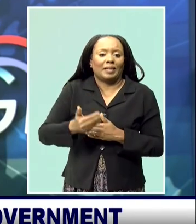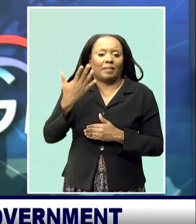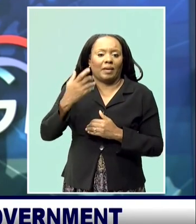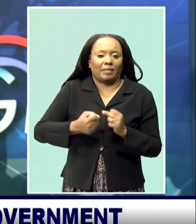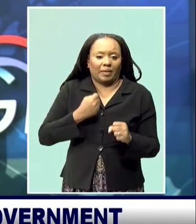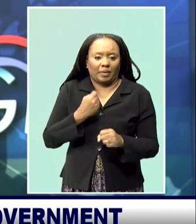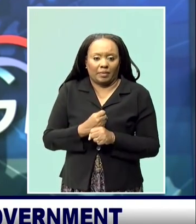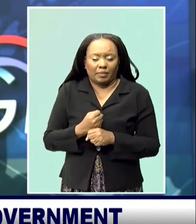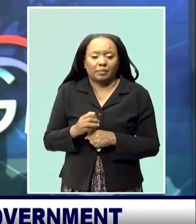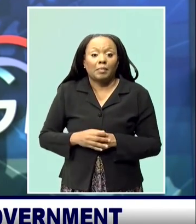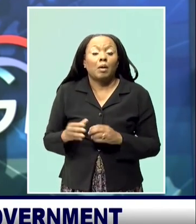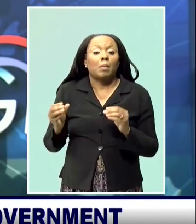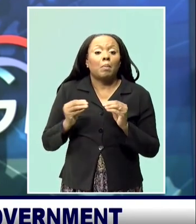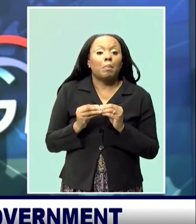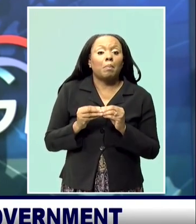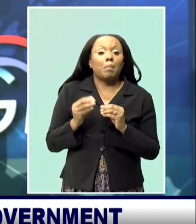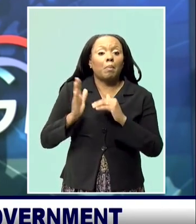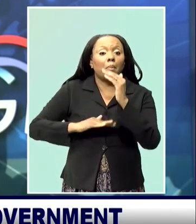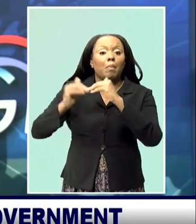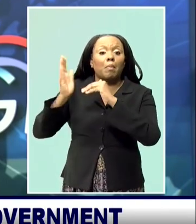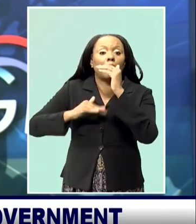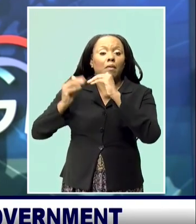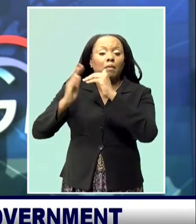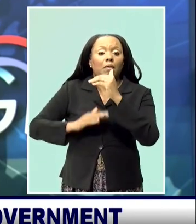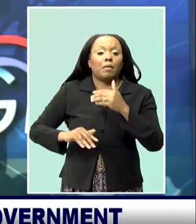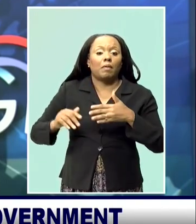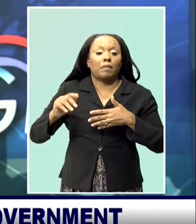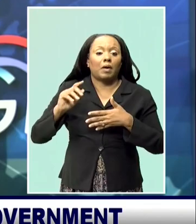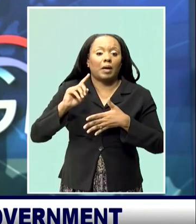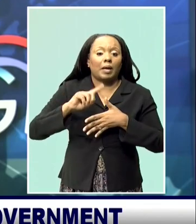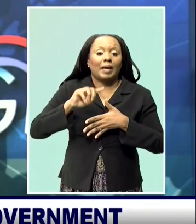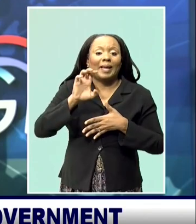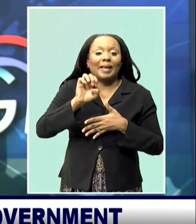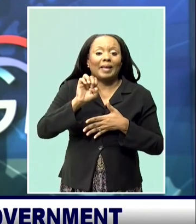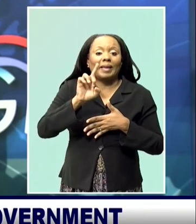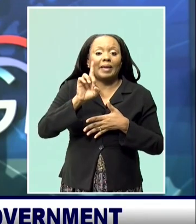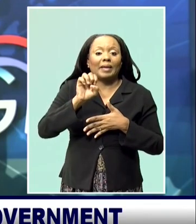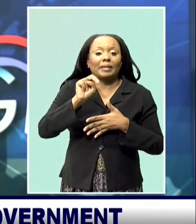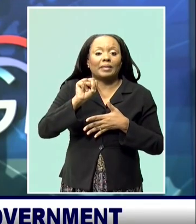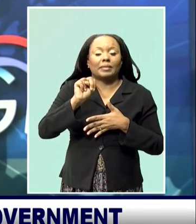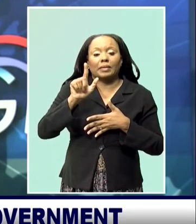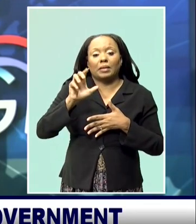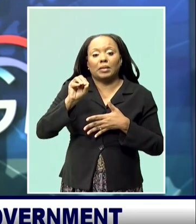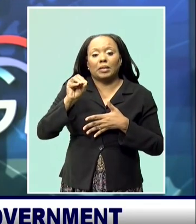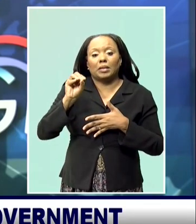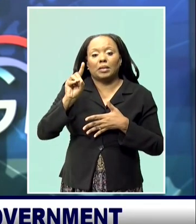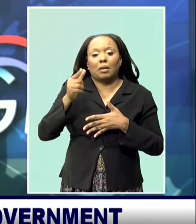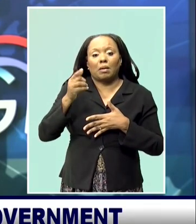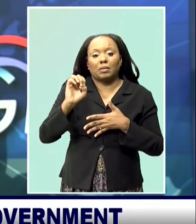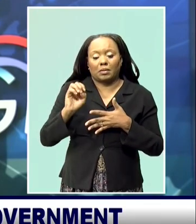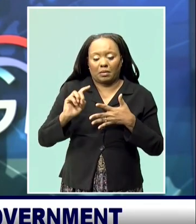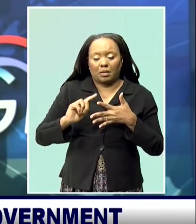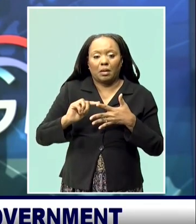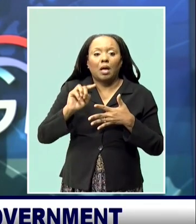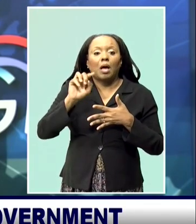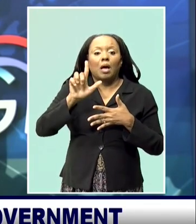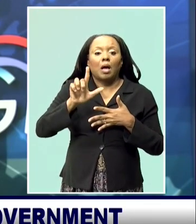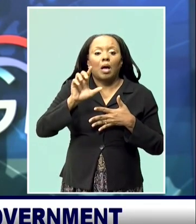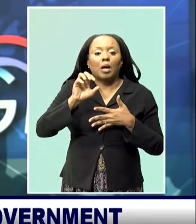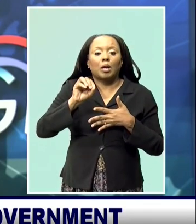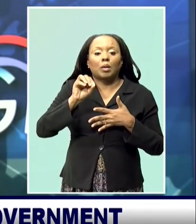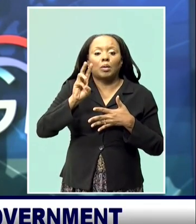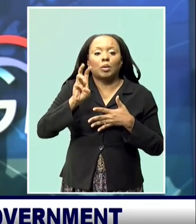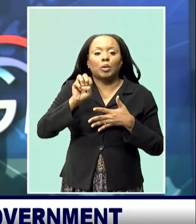St. Michael and housing solutions are coming across the country, including Lower Bernese. Work will soon be completed on the